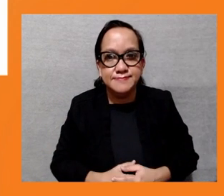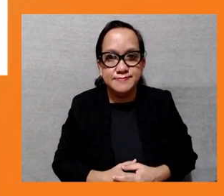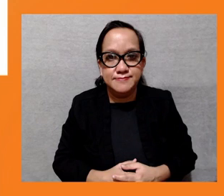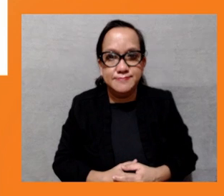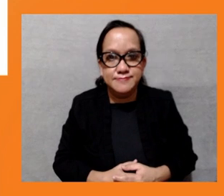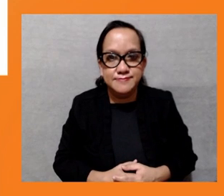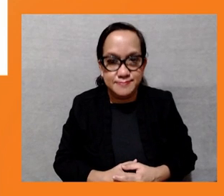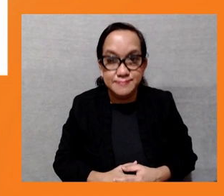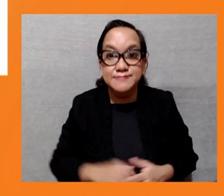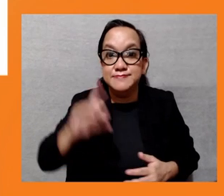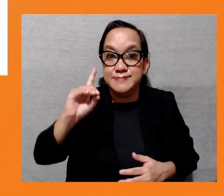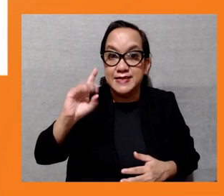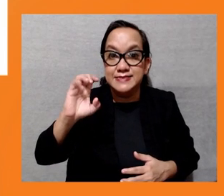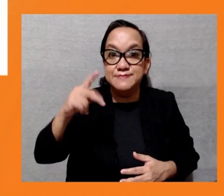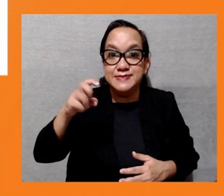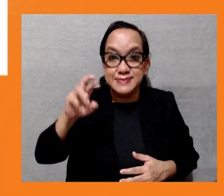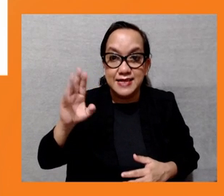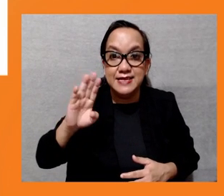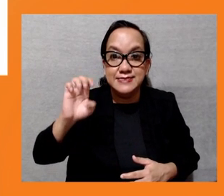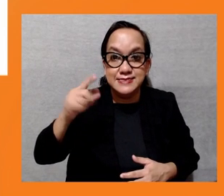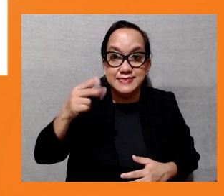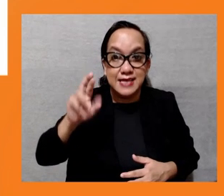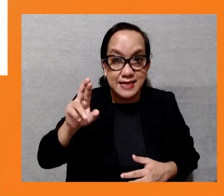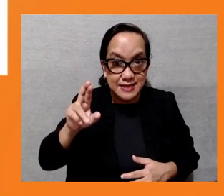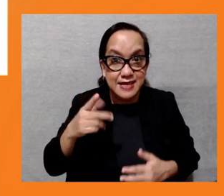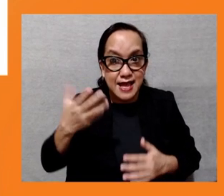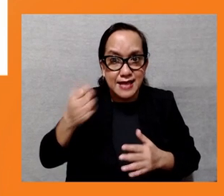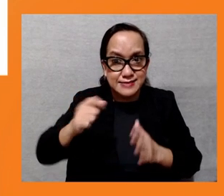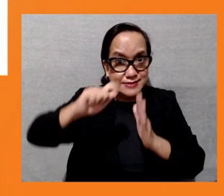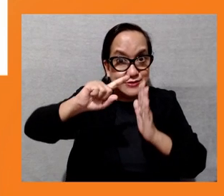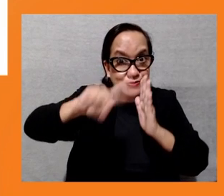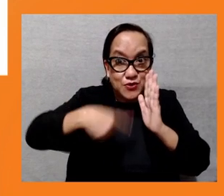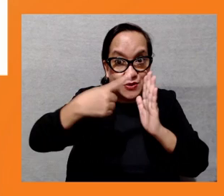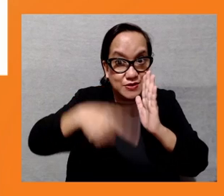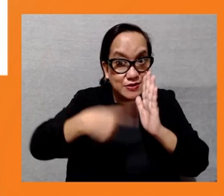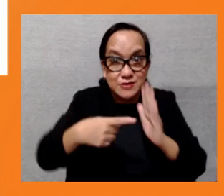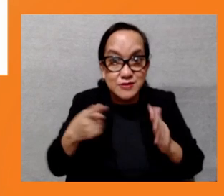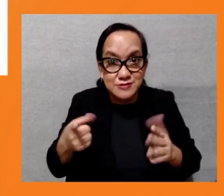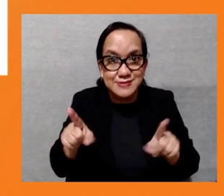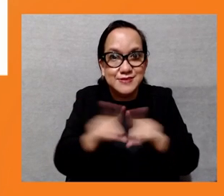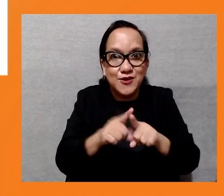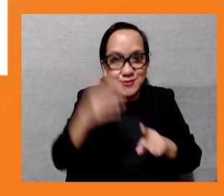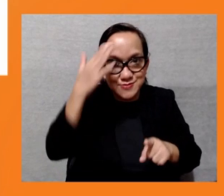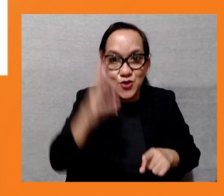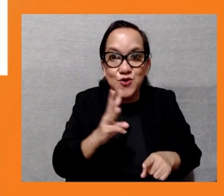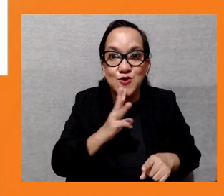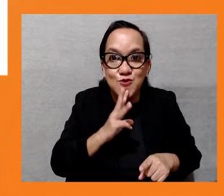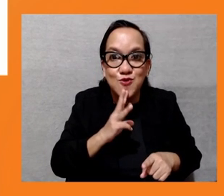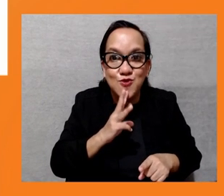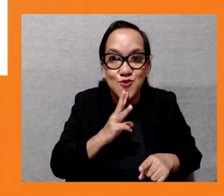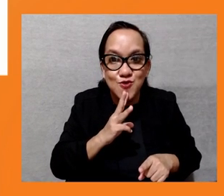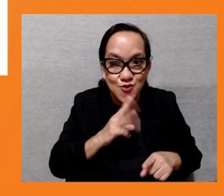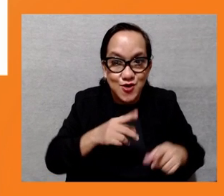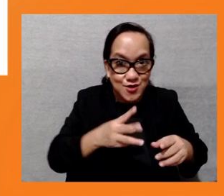out the water to the dry zone reservoirs. Actually, ADB is one of the funding agencies among